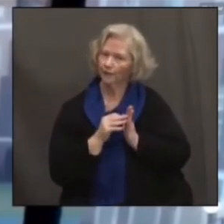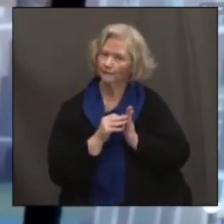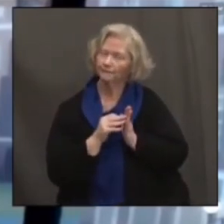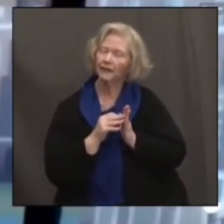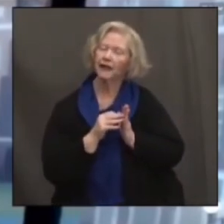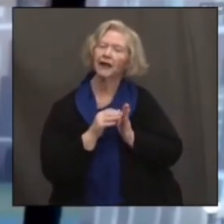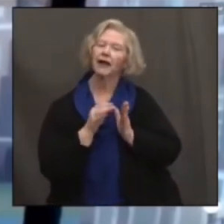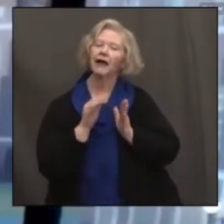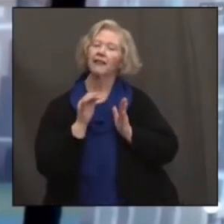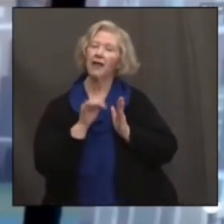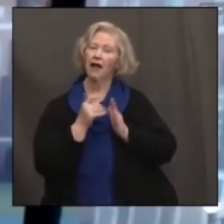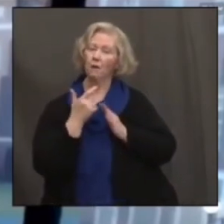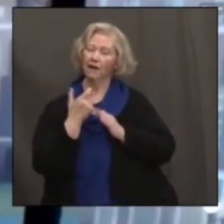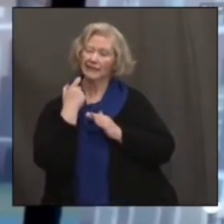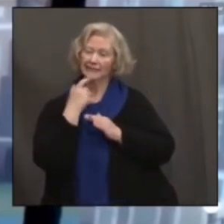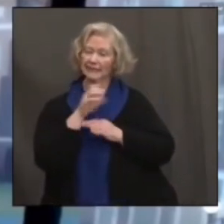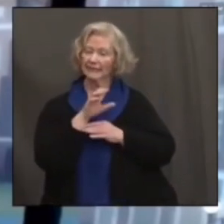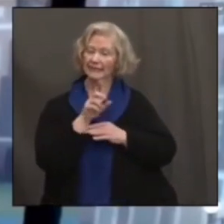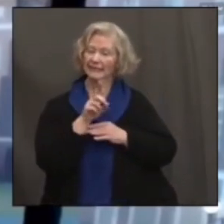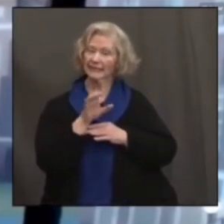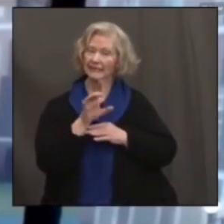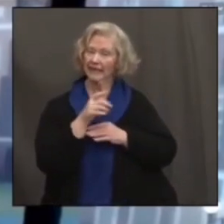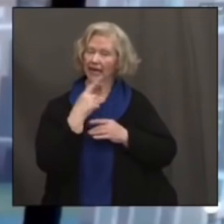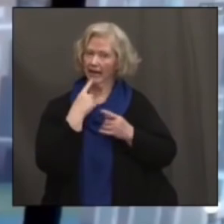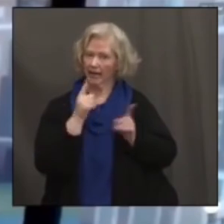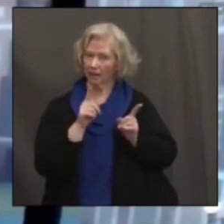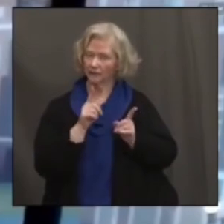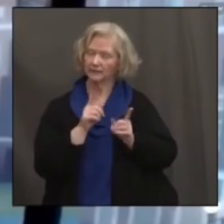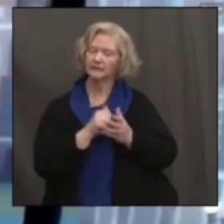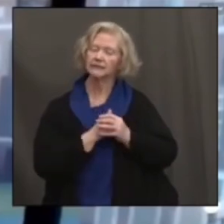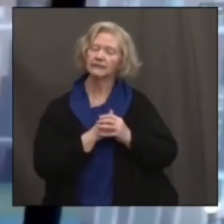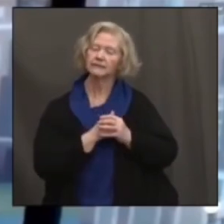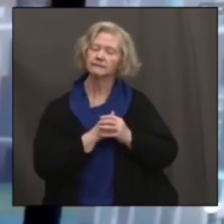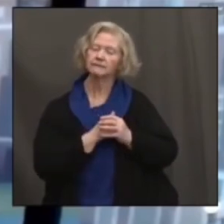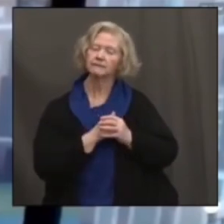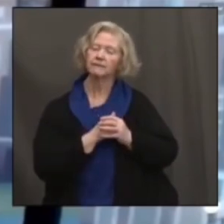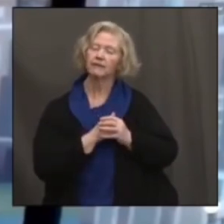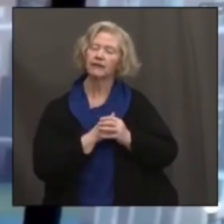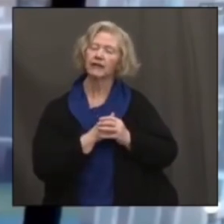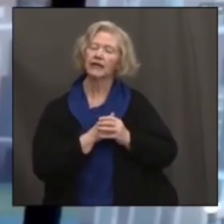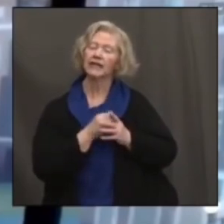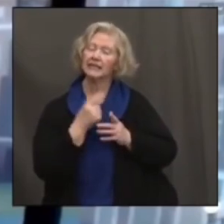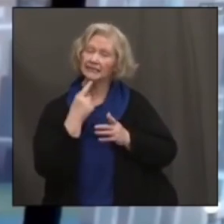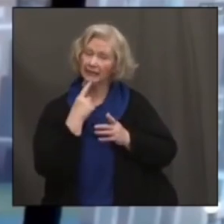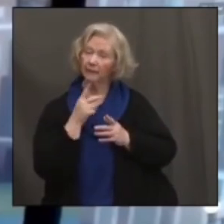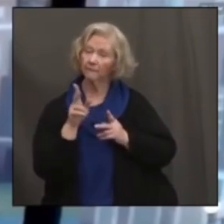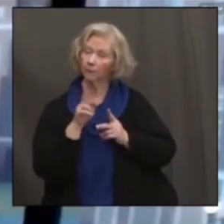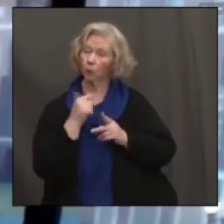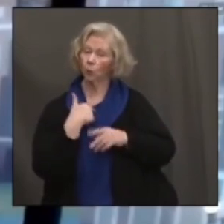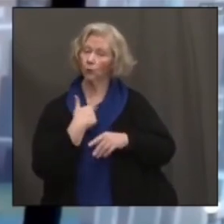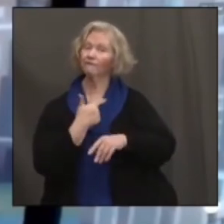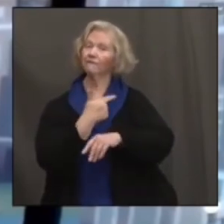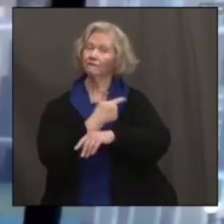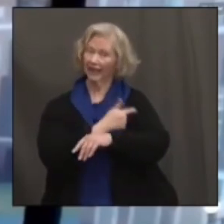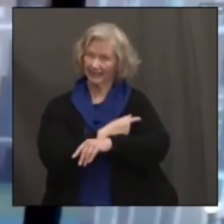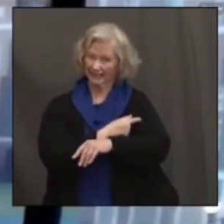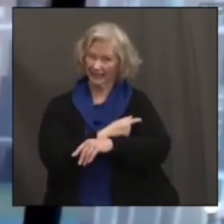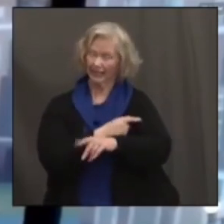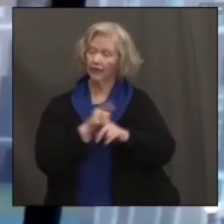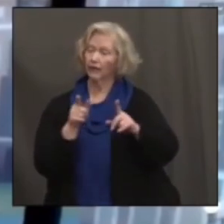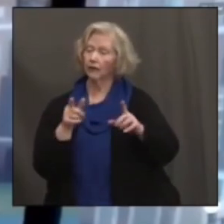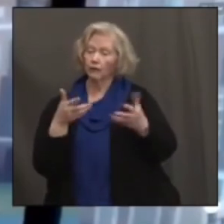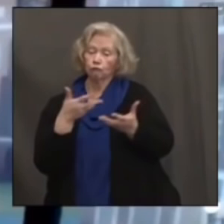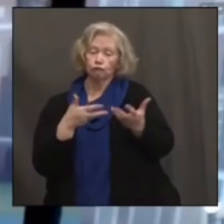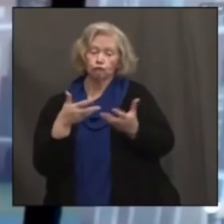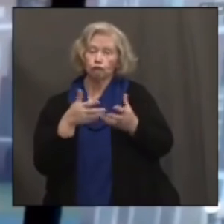to the most recent CDC guidelines, guidances on vaccinated people and allowing vaccinated people to congregate